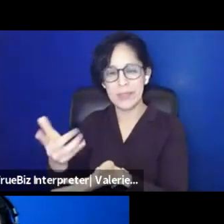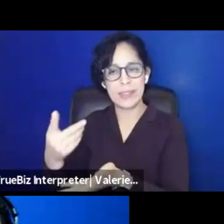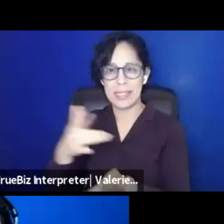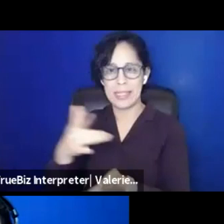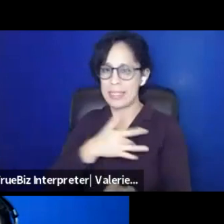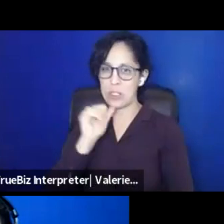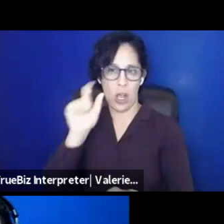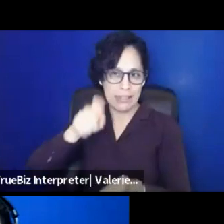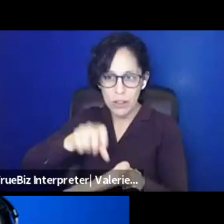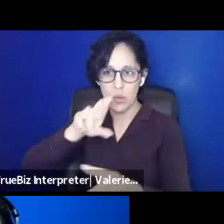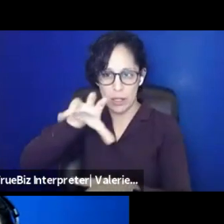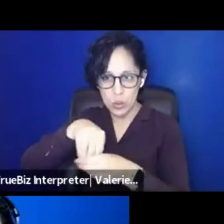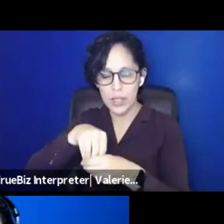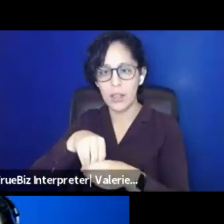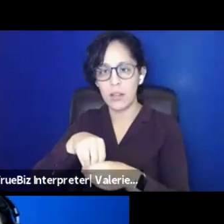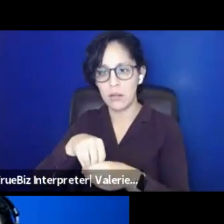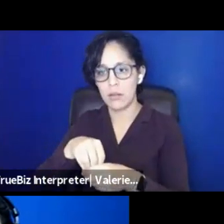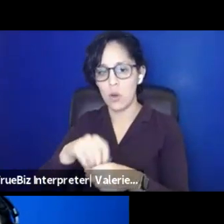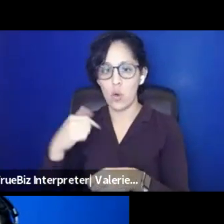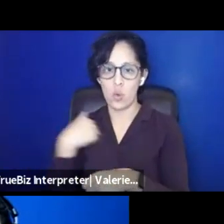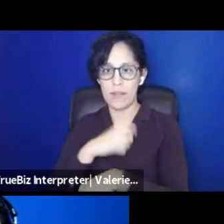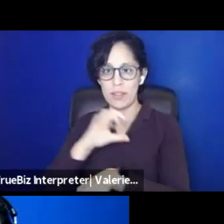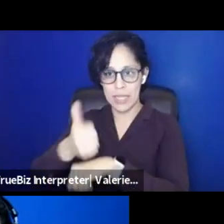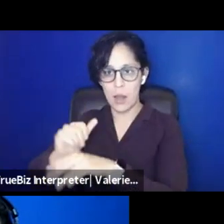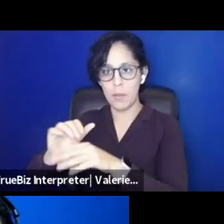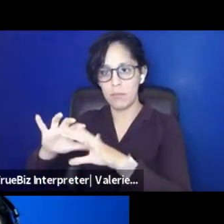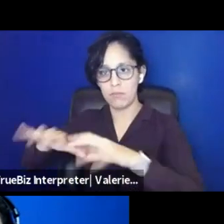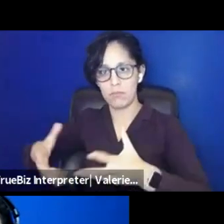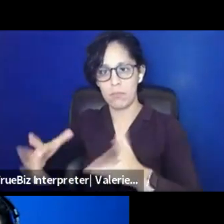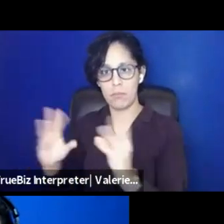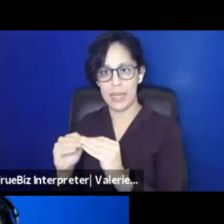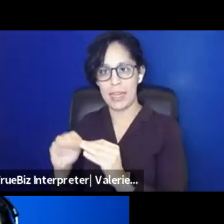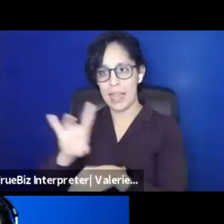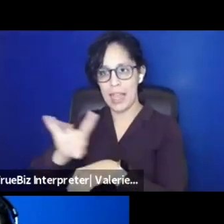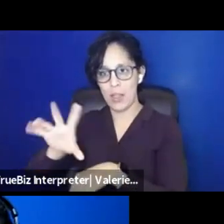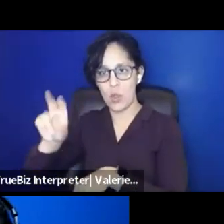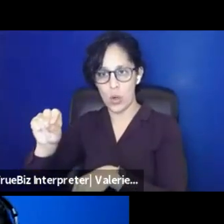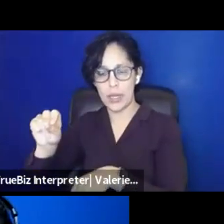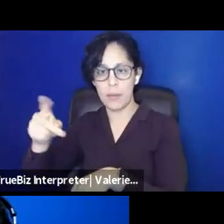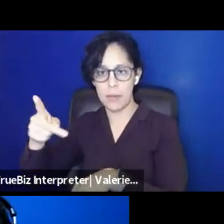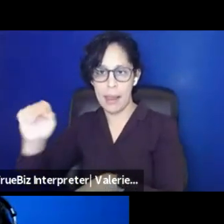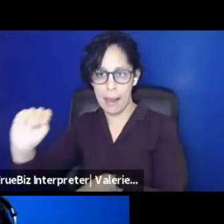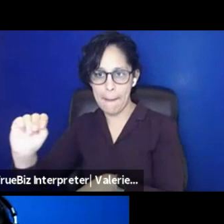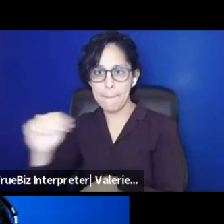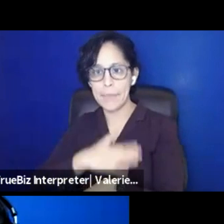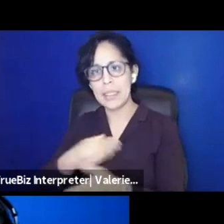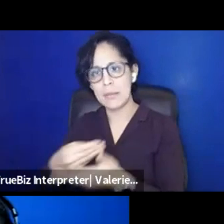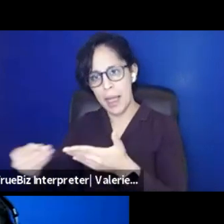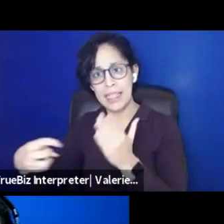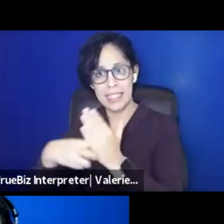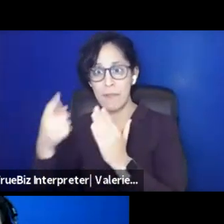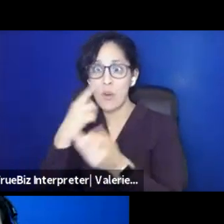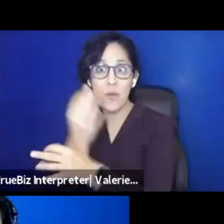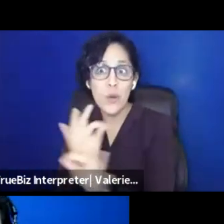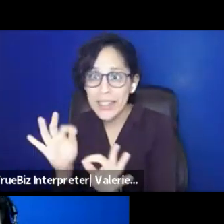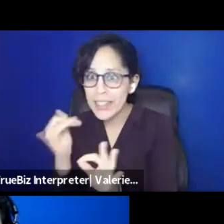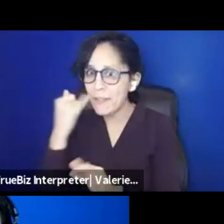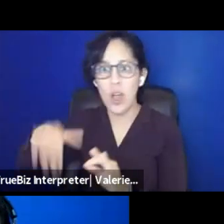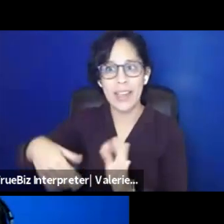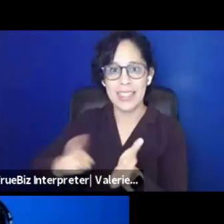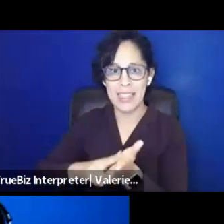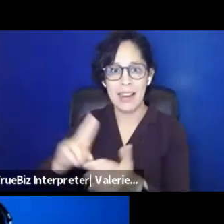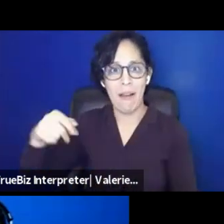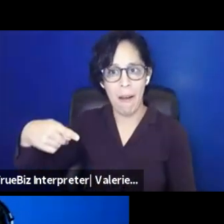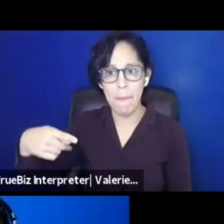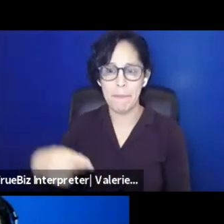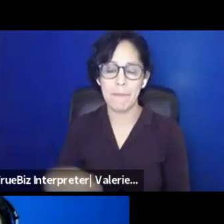created an affinity space for you at 8 30 PM tonight, same link, same time, grab a ticket. you don't have one yet for free, um, you are allowed